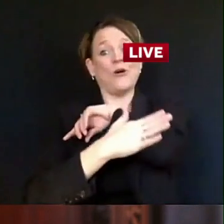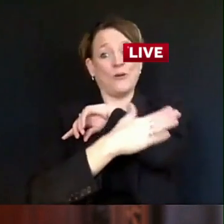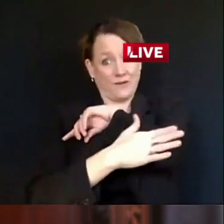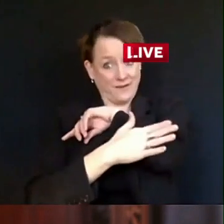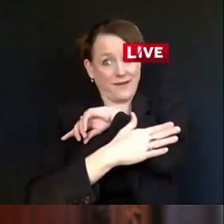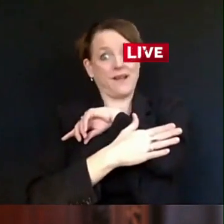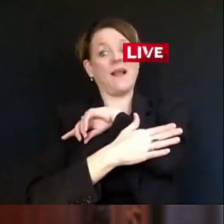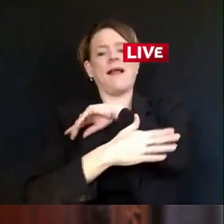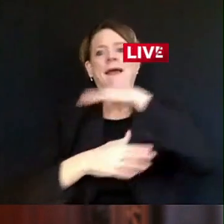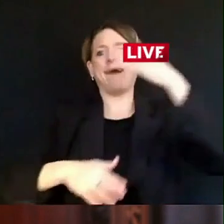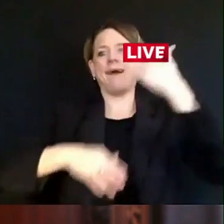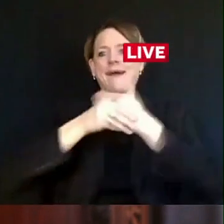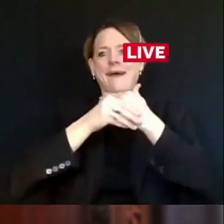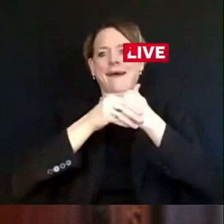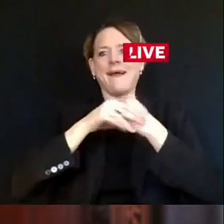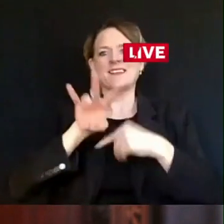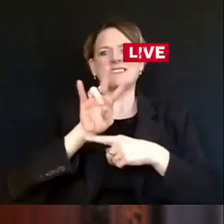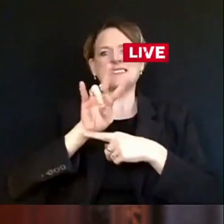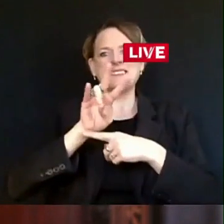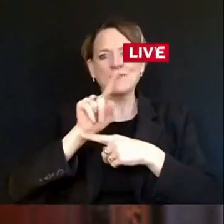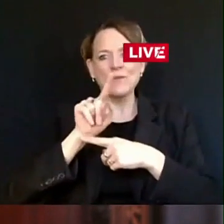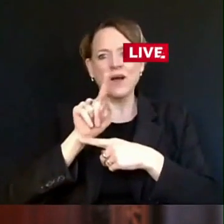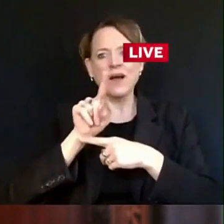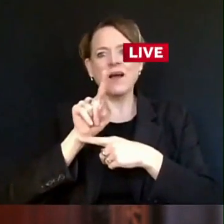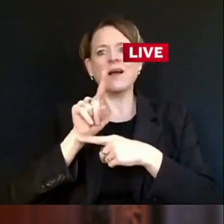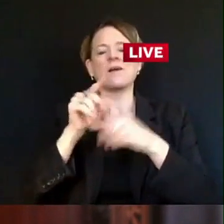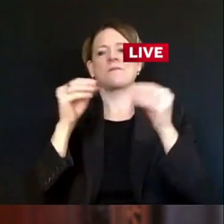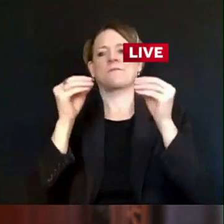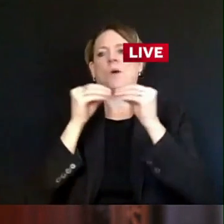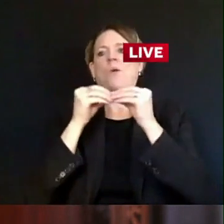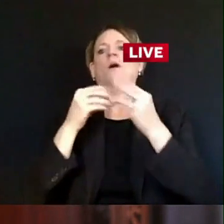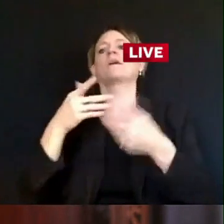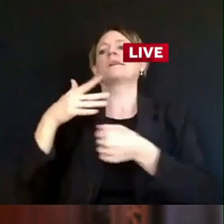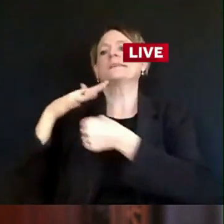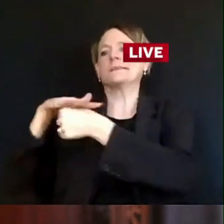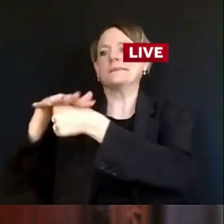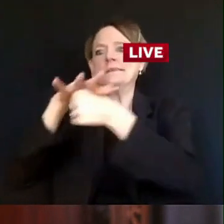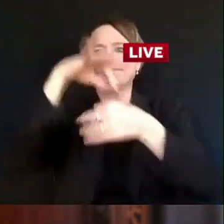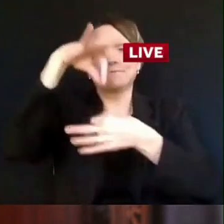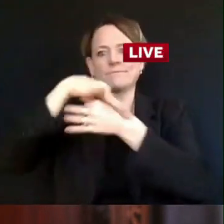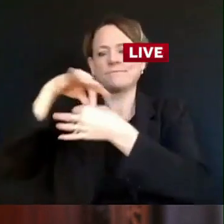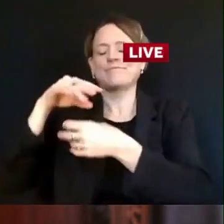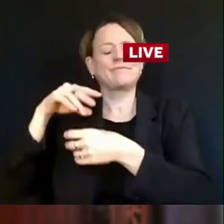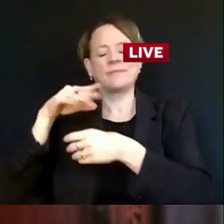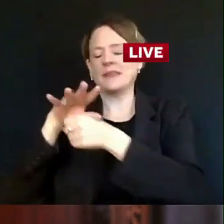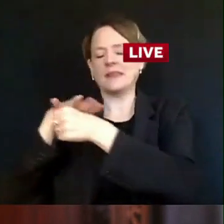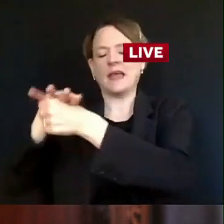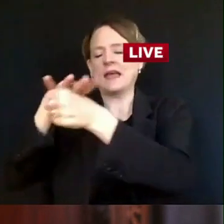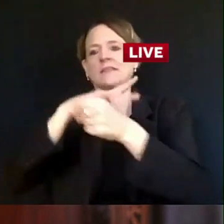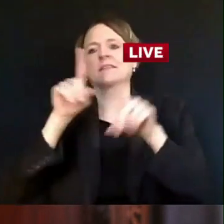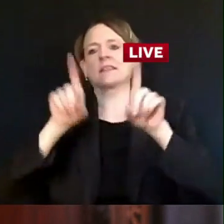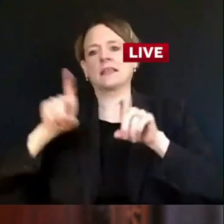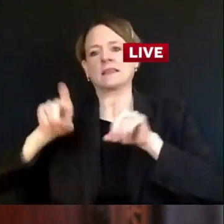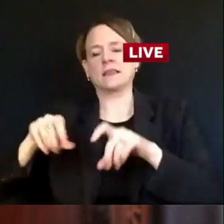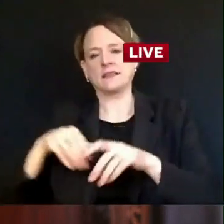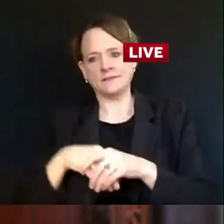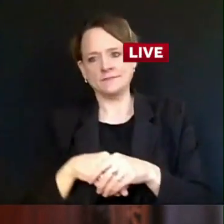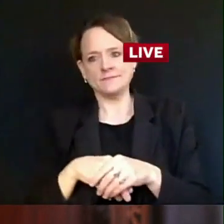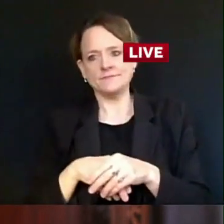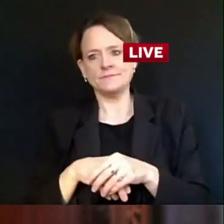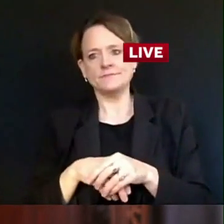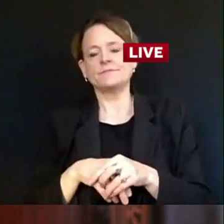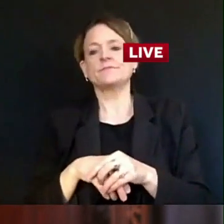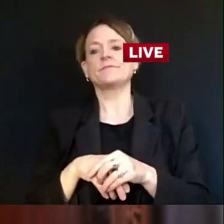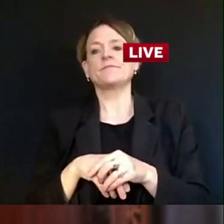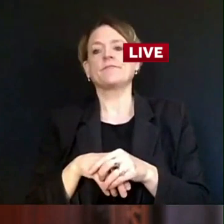,000 people each week. Testing is obviously a critical part of our state's response to this pandemic, and we want